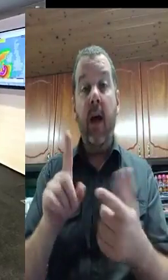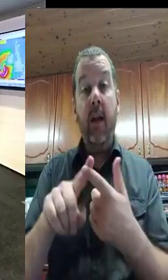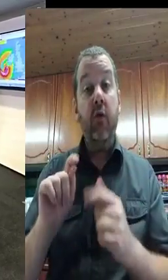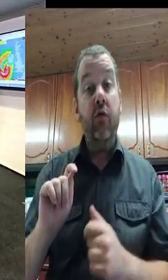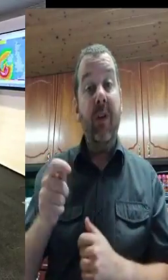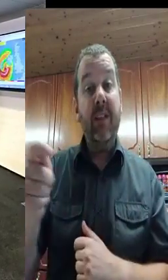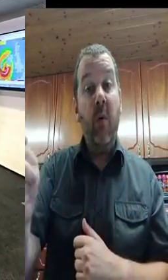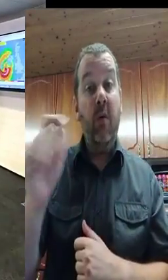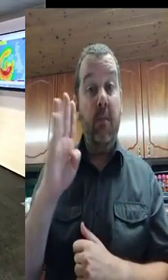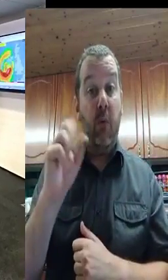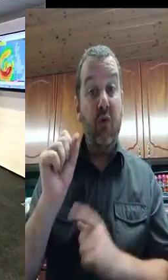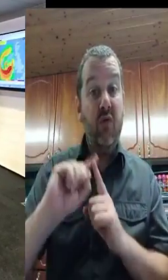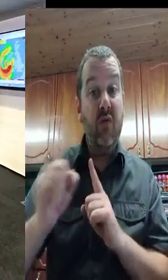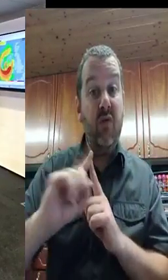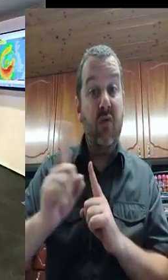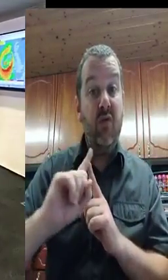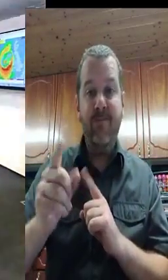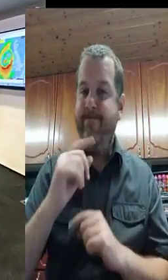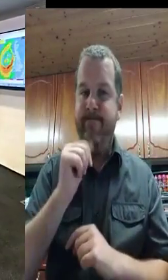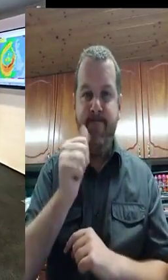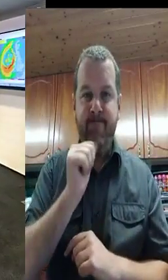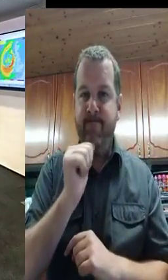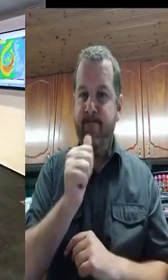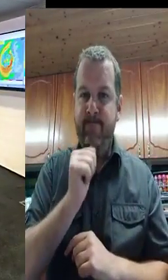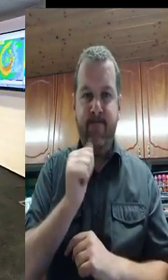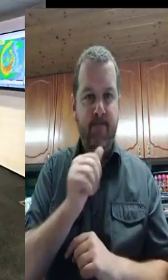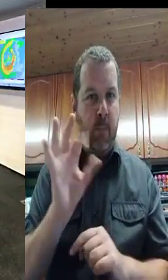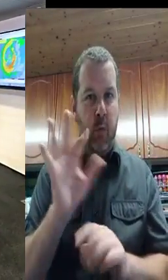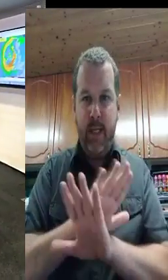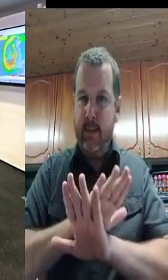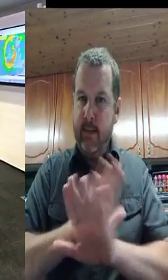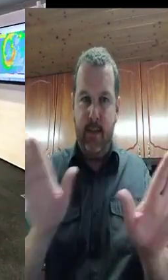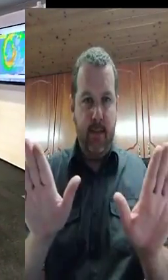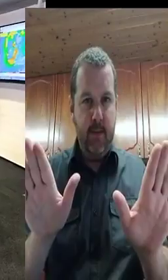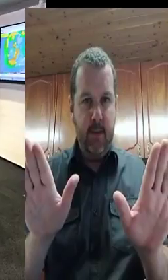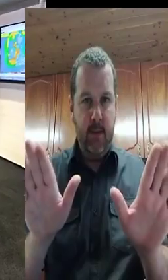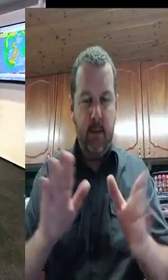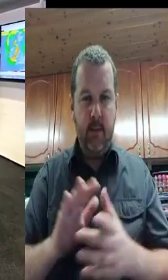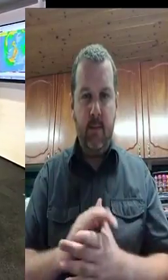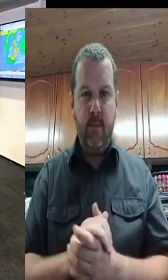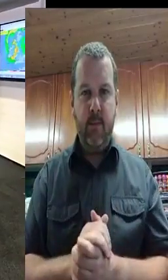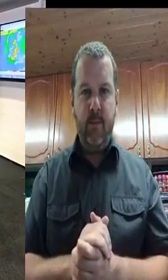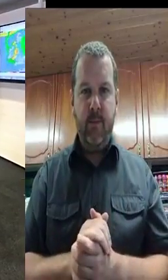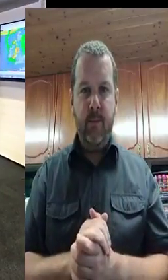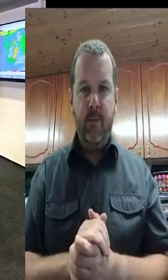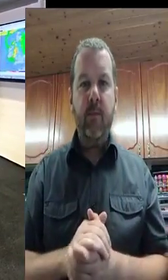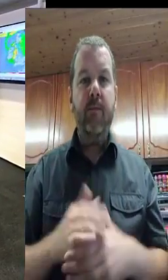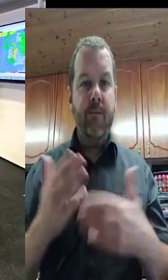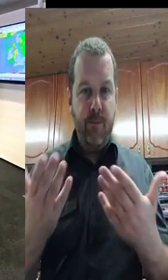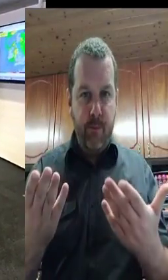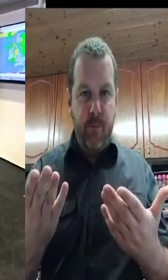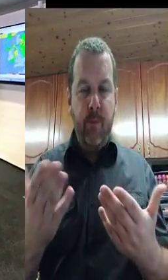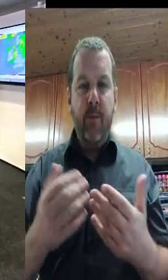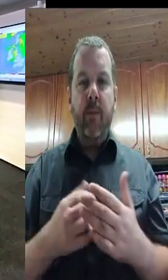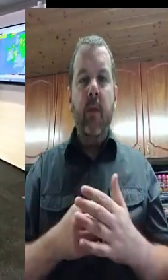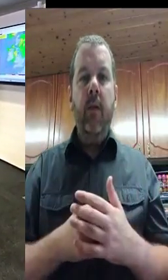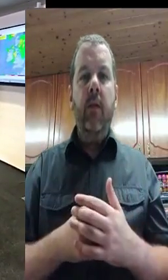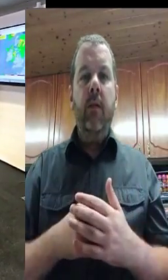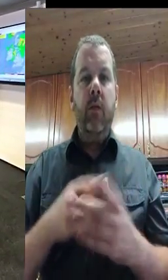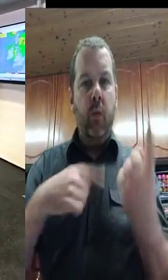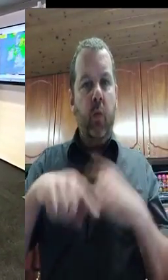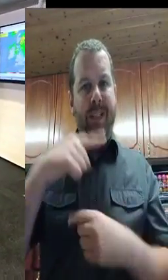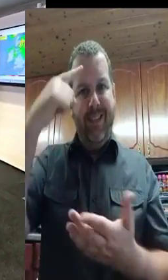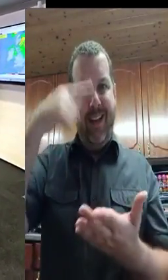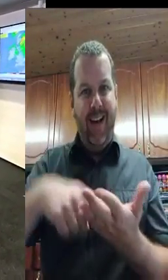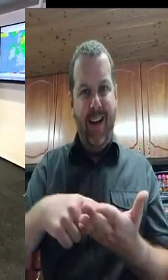severe weather warning and the HSE is taking it quite seriously. We have services at this moment in preparation in